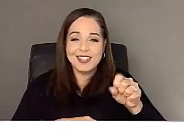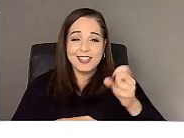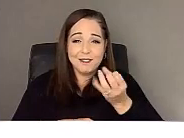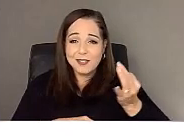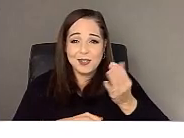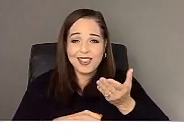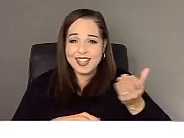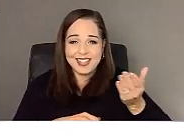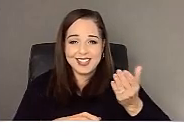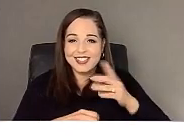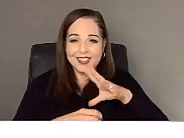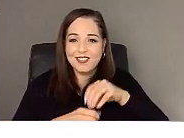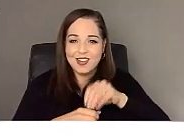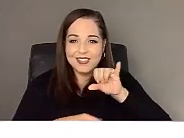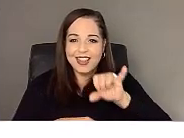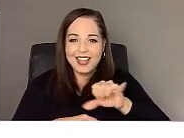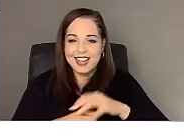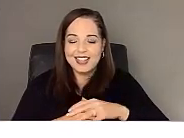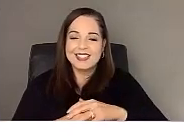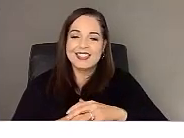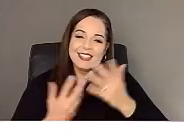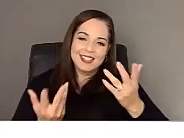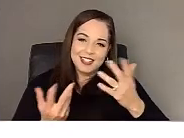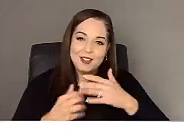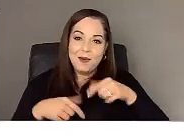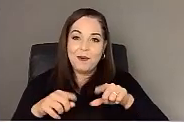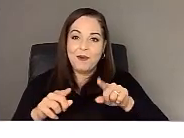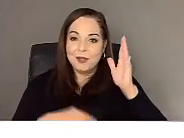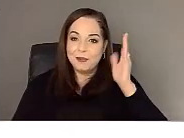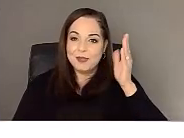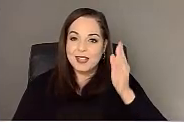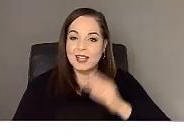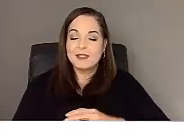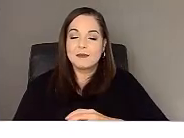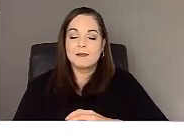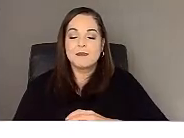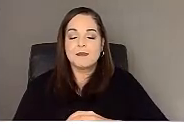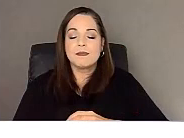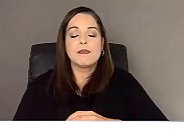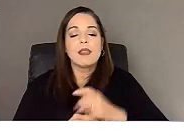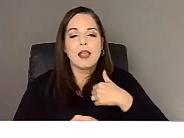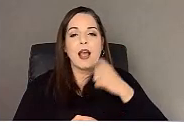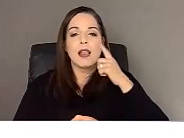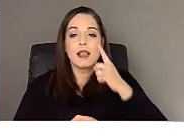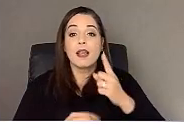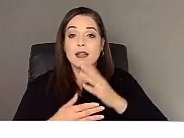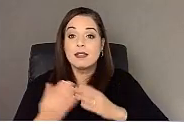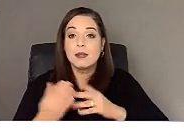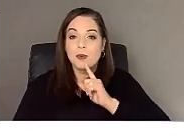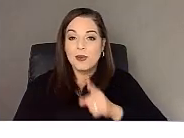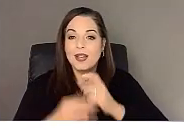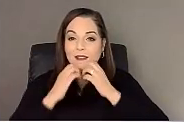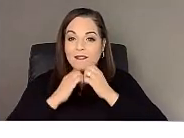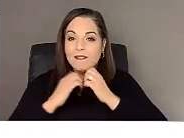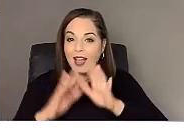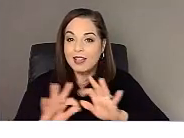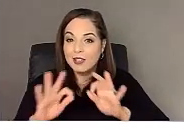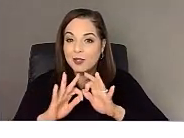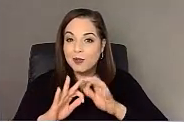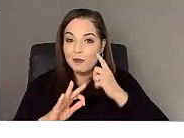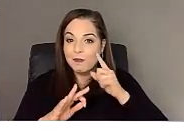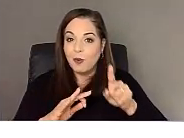right before you present. So, um, and I think that there's some, there's some real value to be, um,